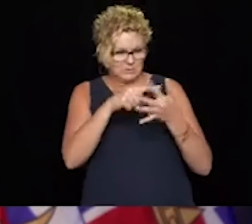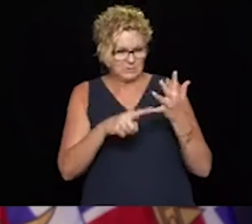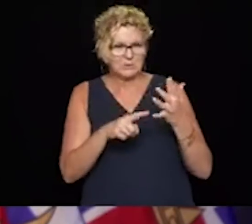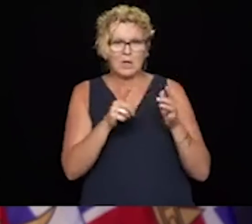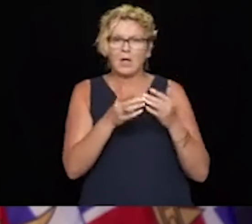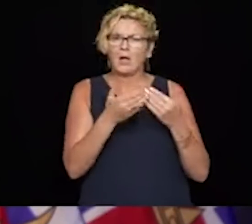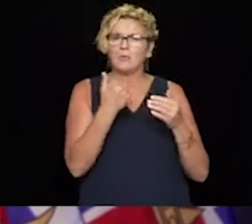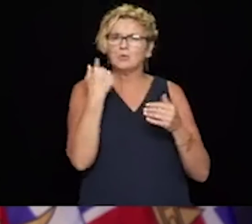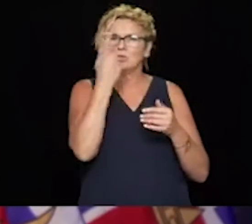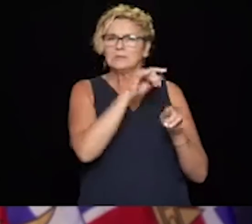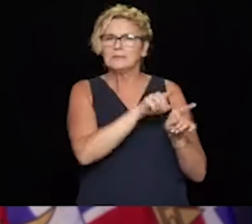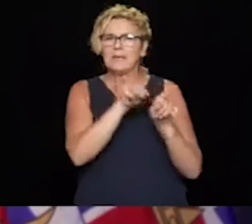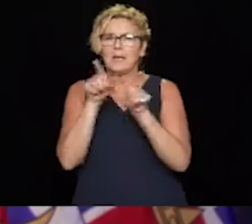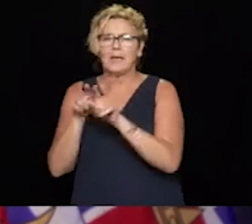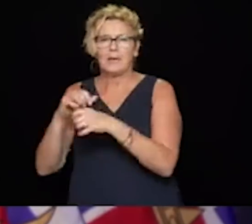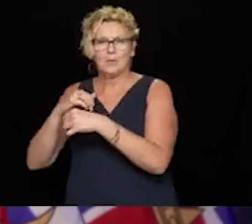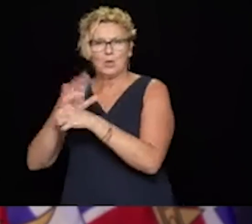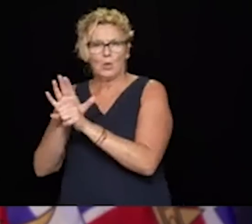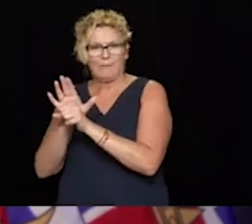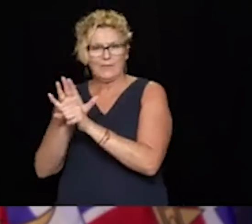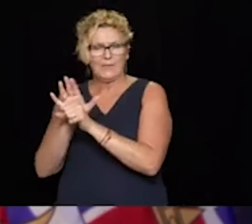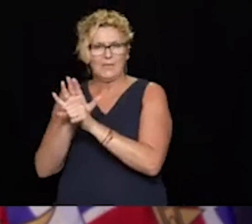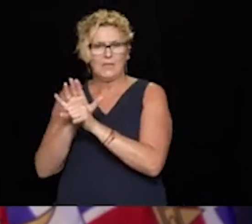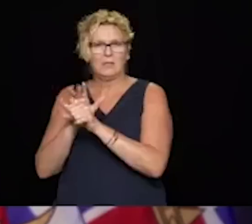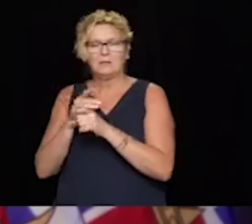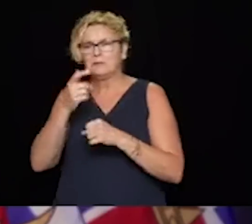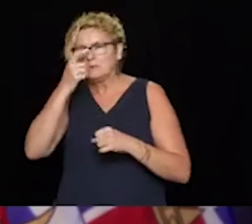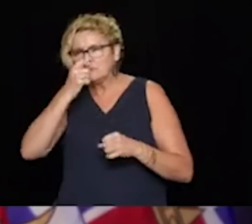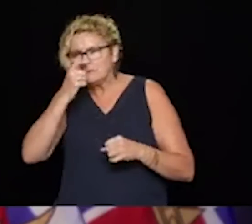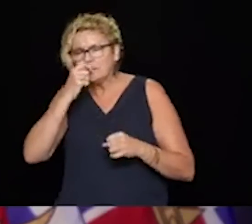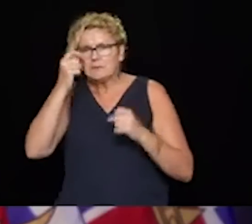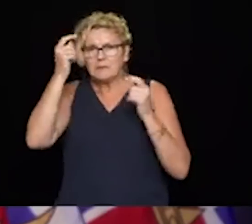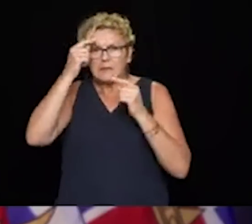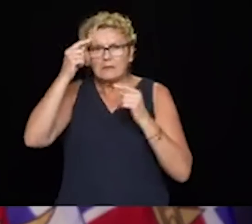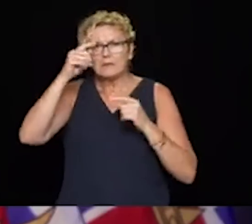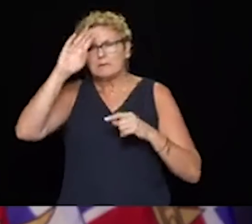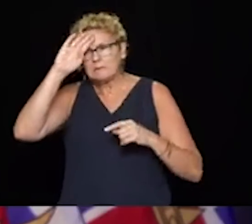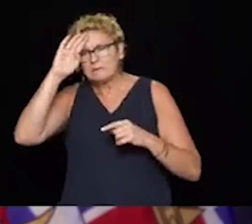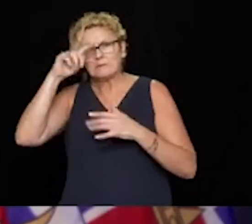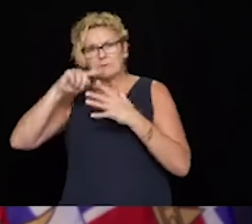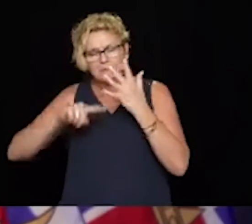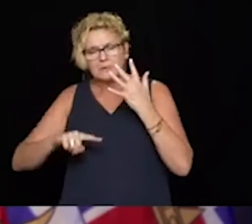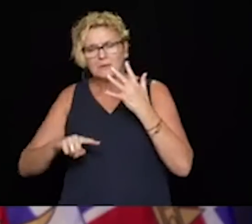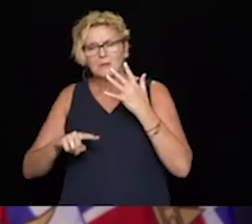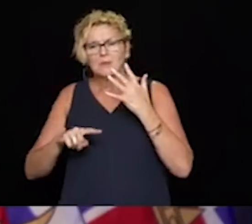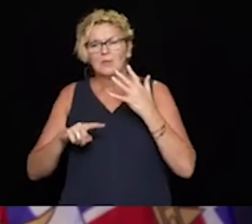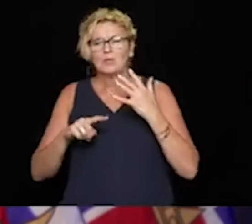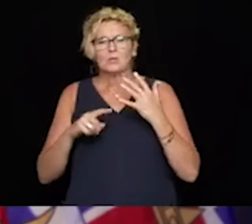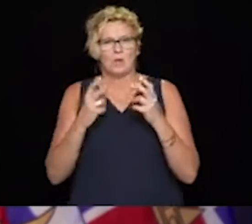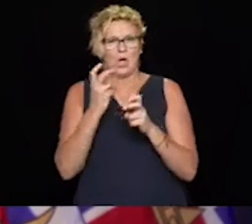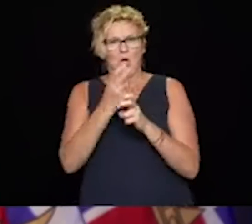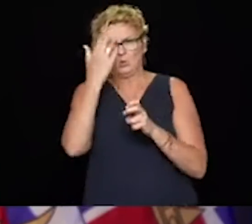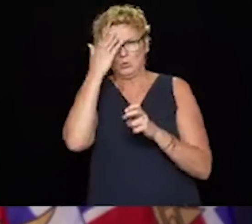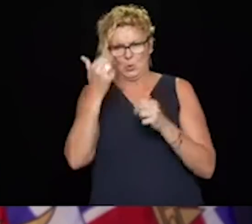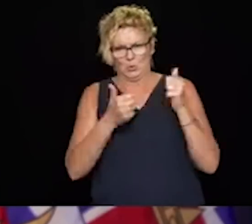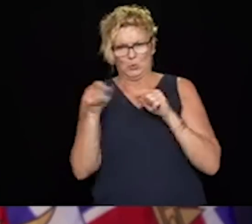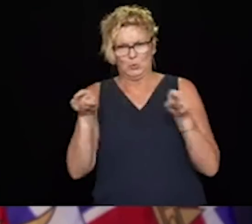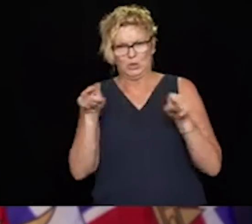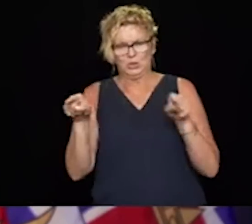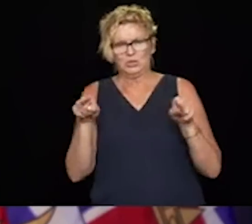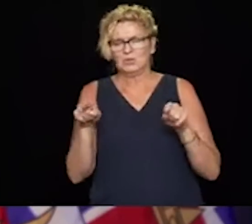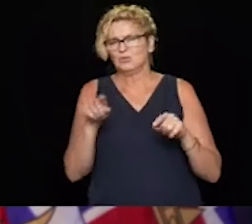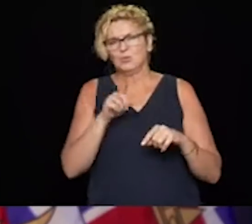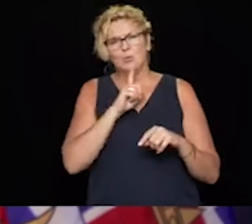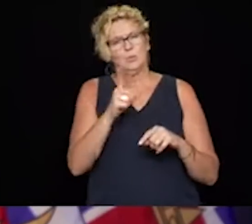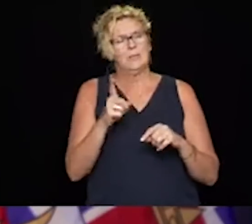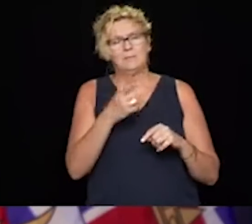not having to go get tested, trying to figure out what it is. And we know as well that influenza causes severe illness in quite a lot of